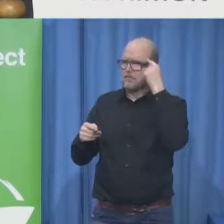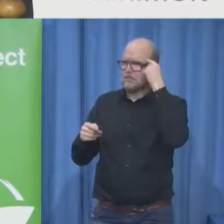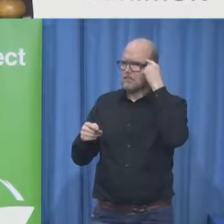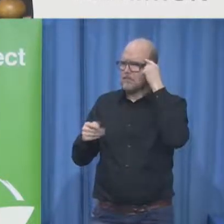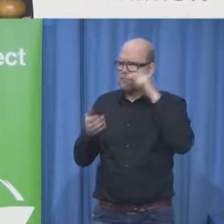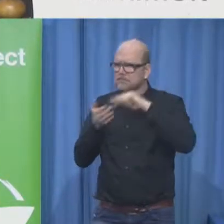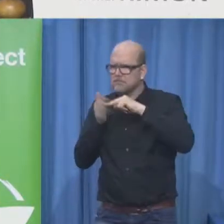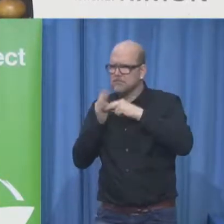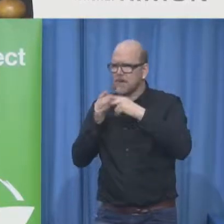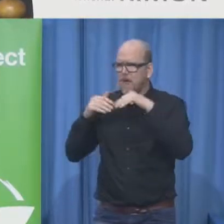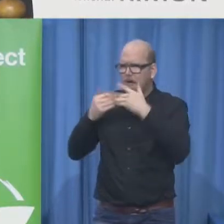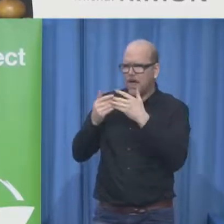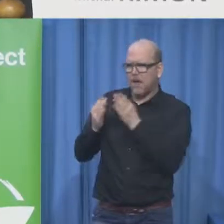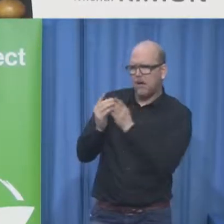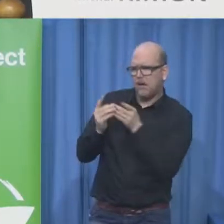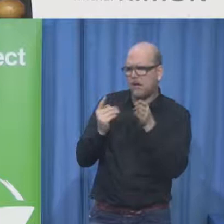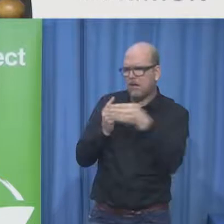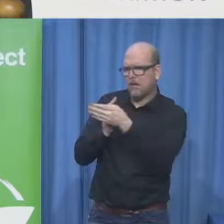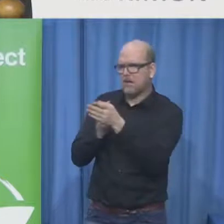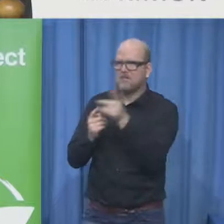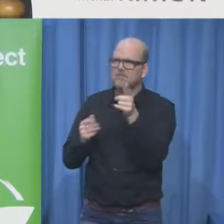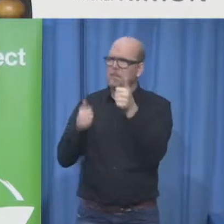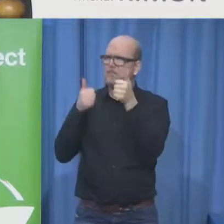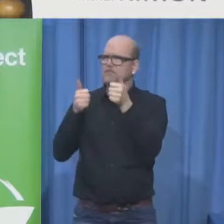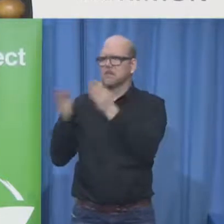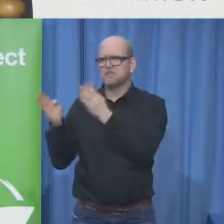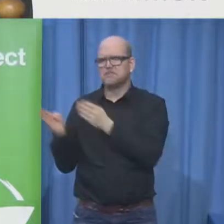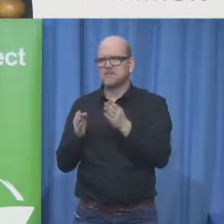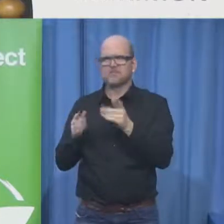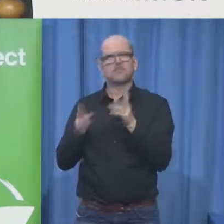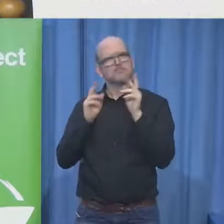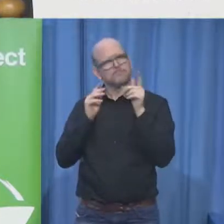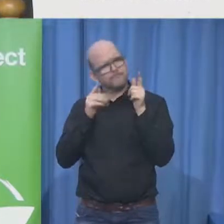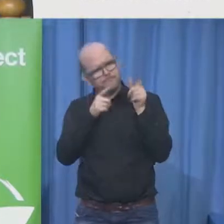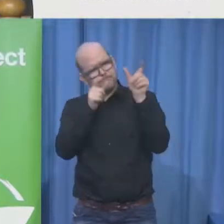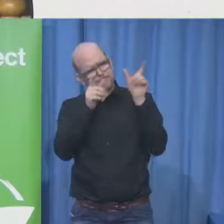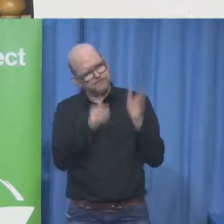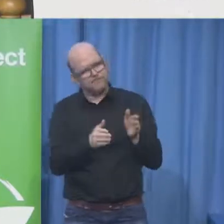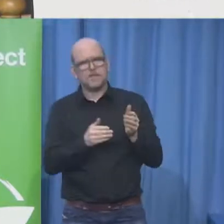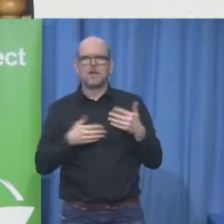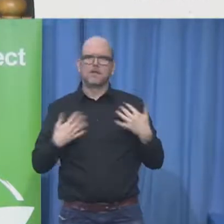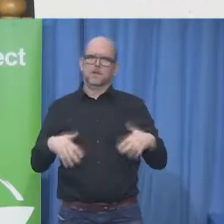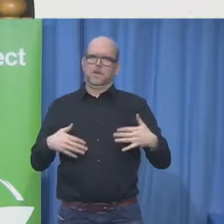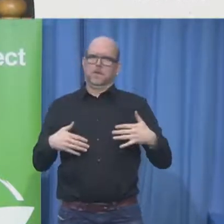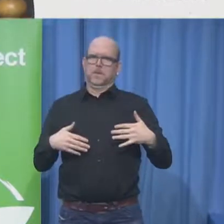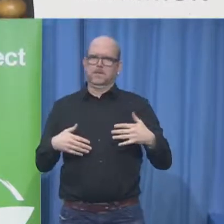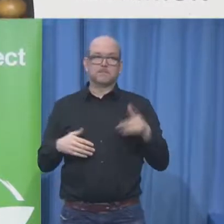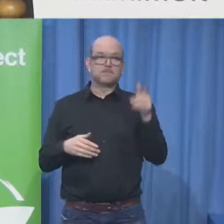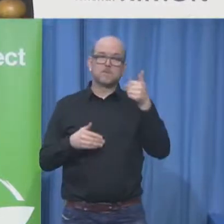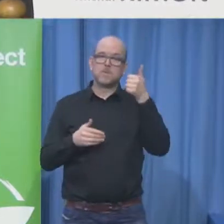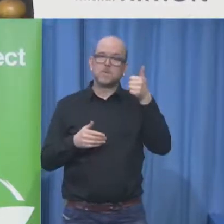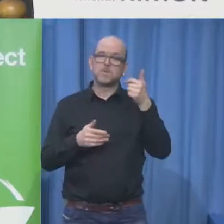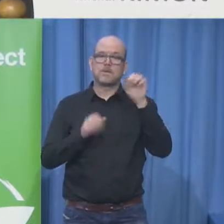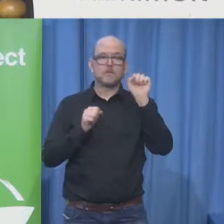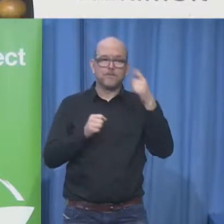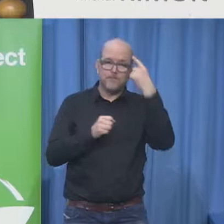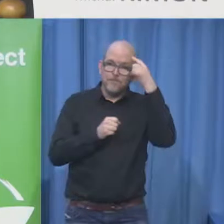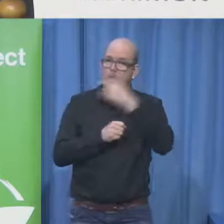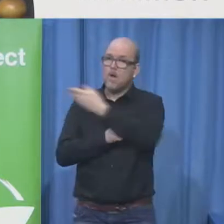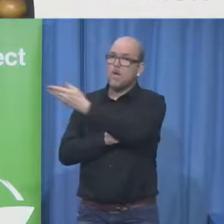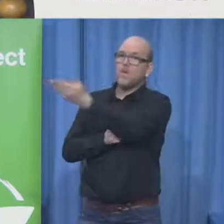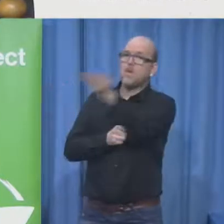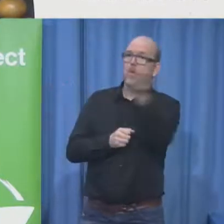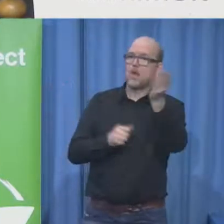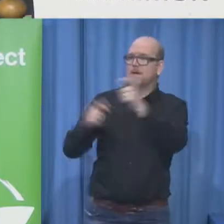for the biggest largest companies in Israel on accessibility and in one of her meetings she had a conference